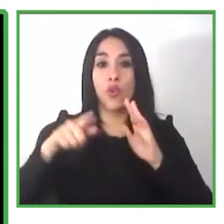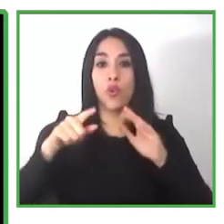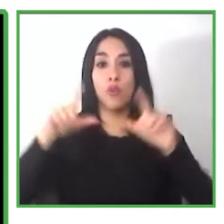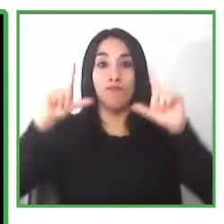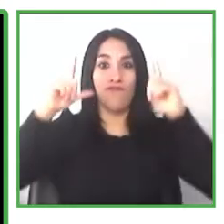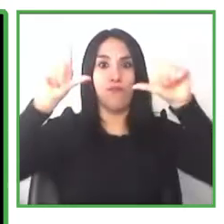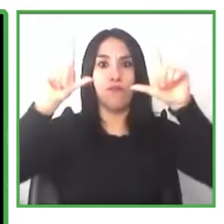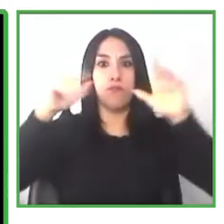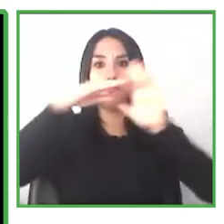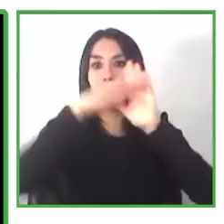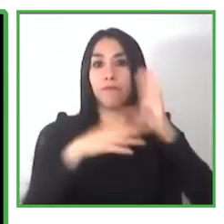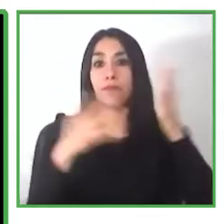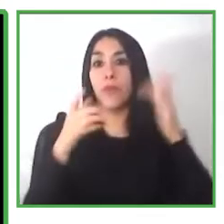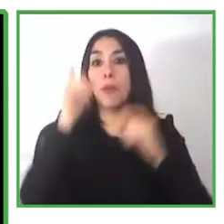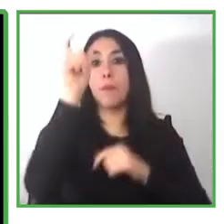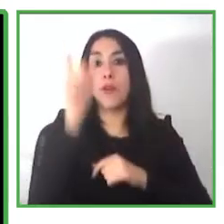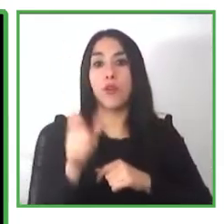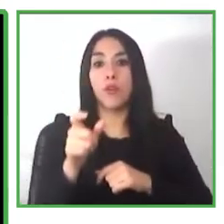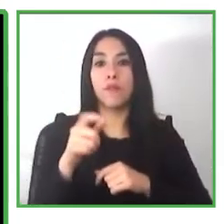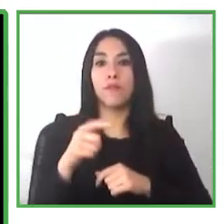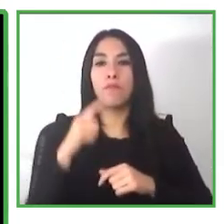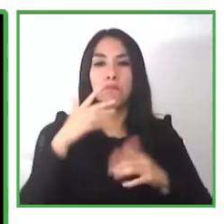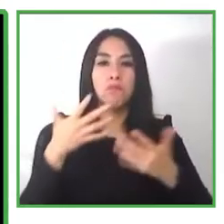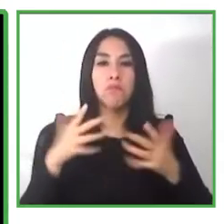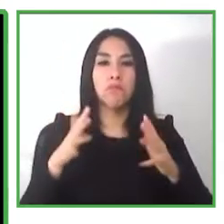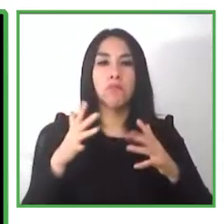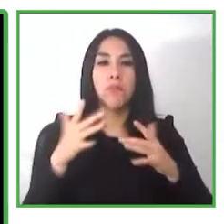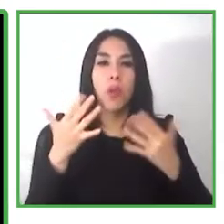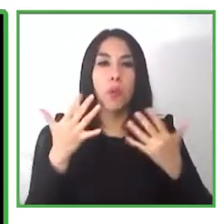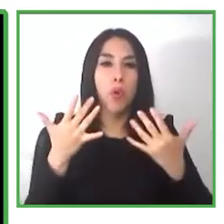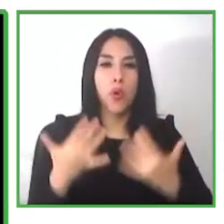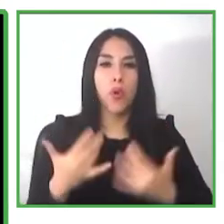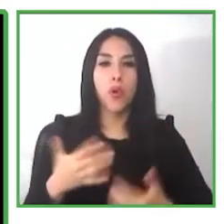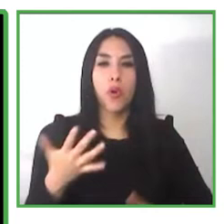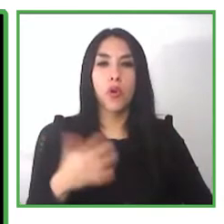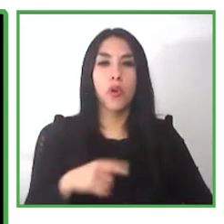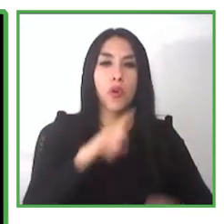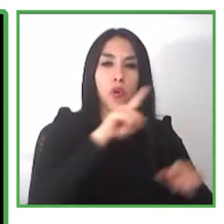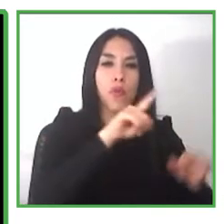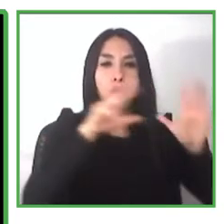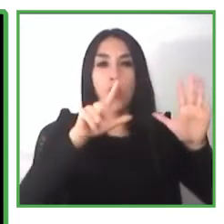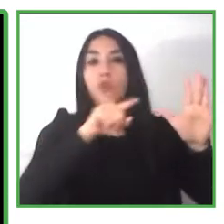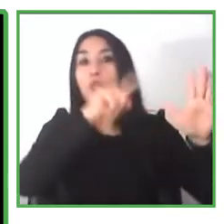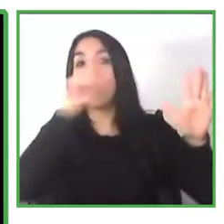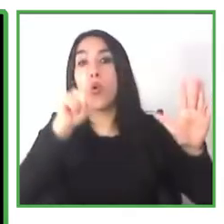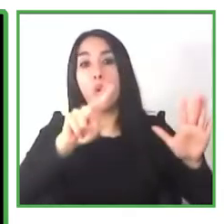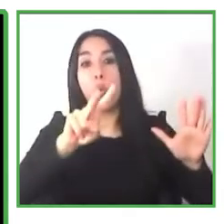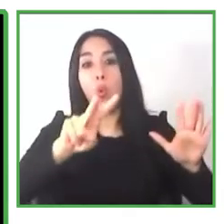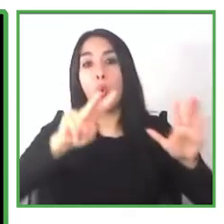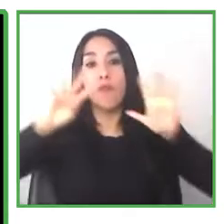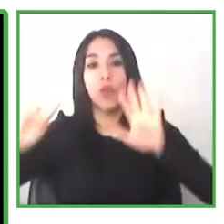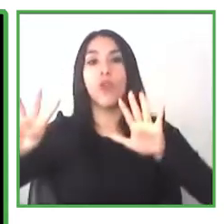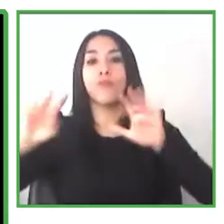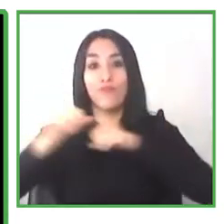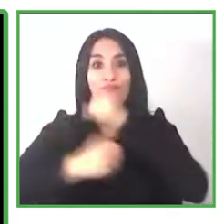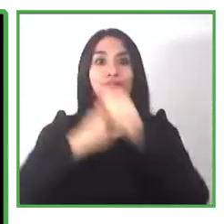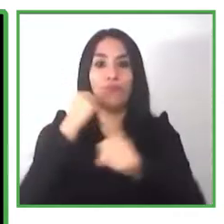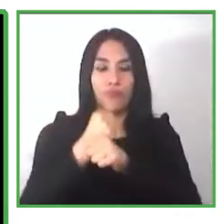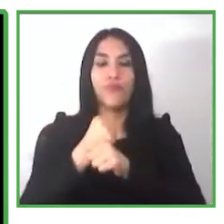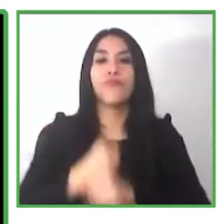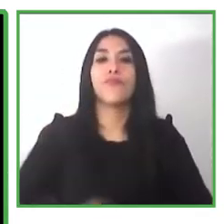this was the funding criteria set out by the european social fund we have an ex and a zero exclusion policy